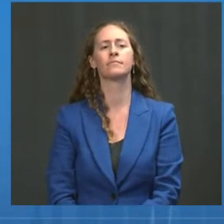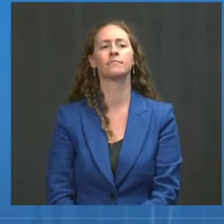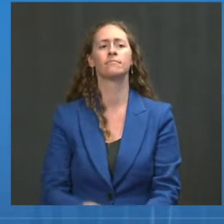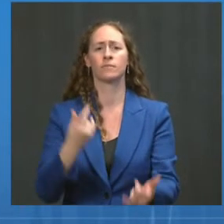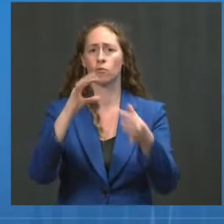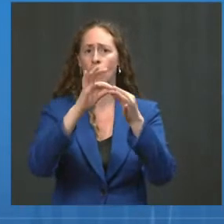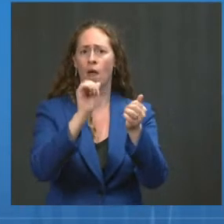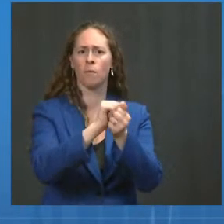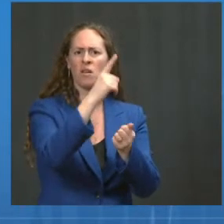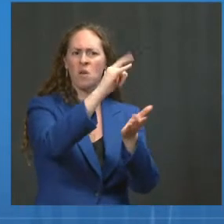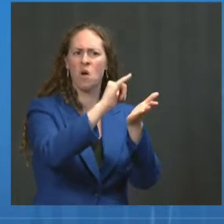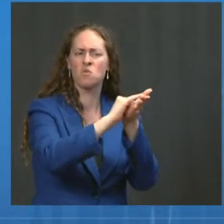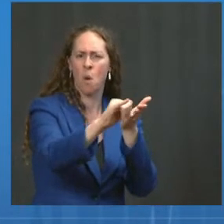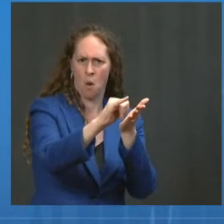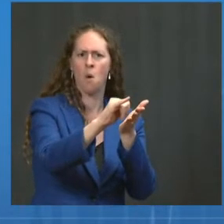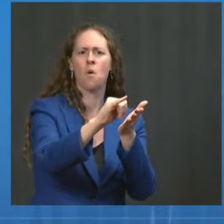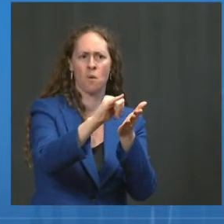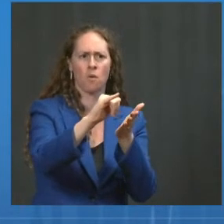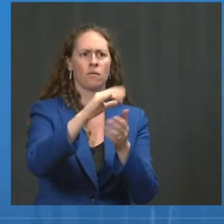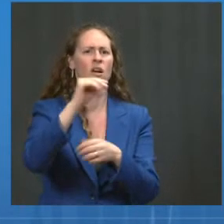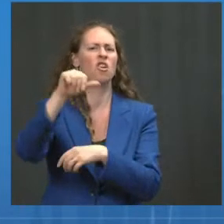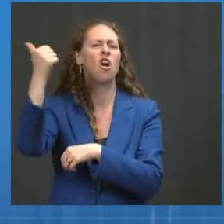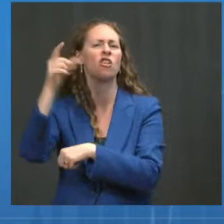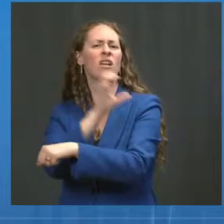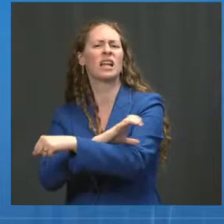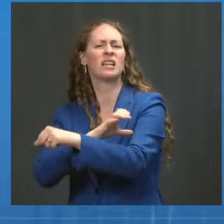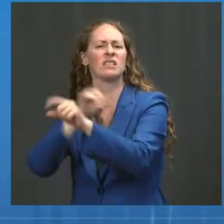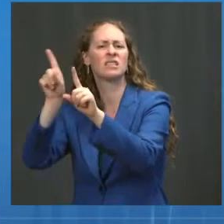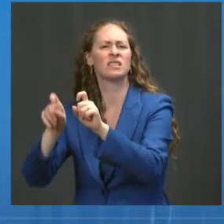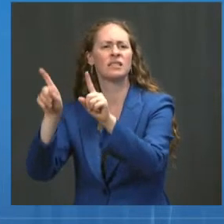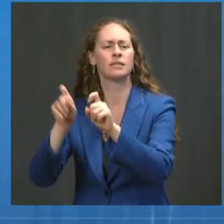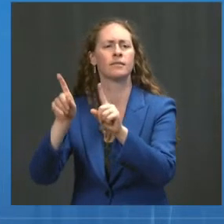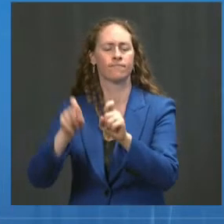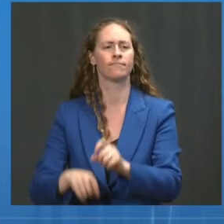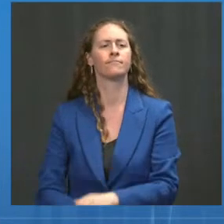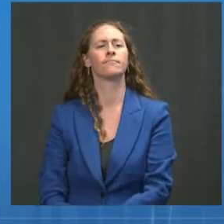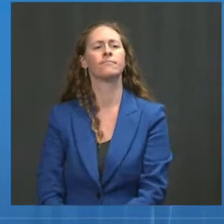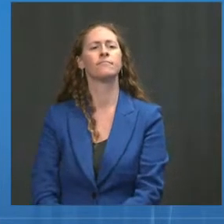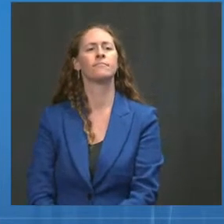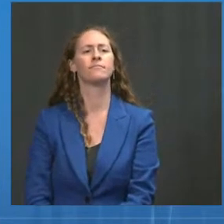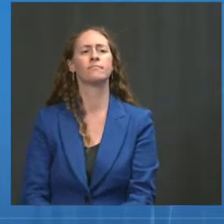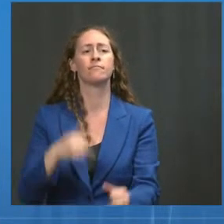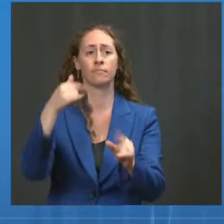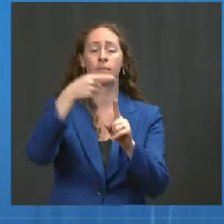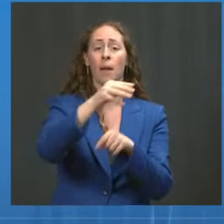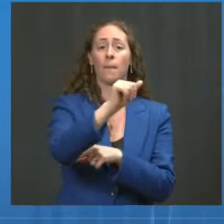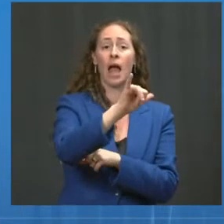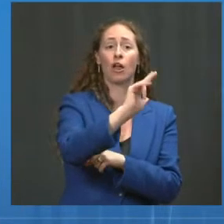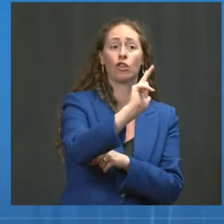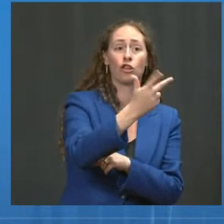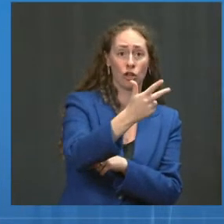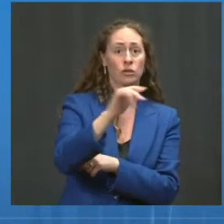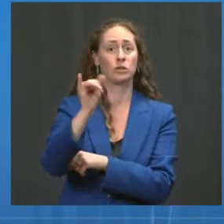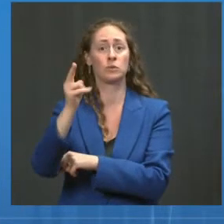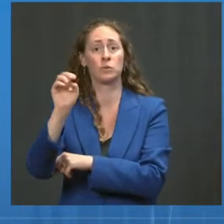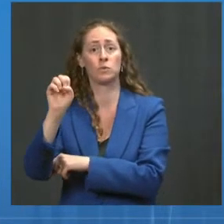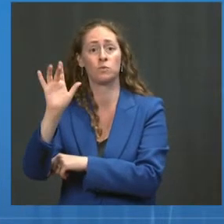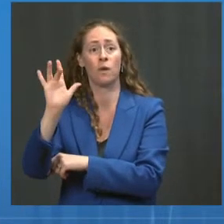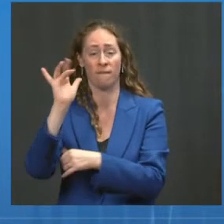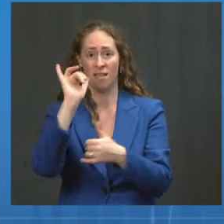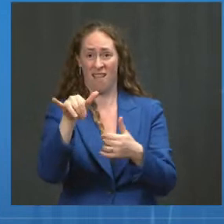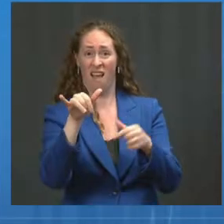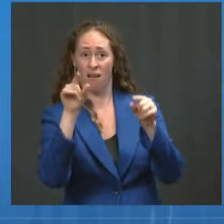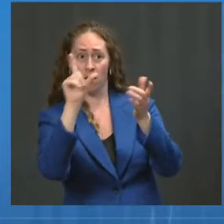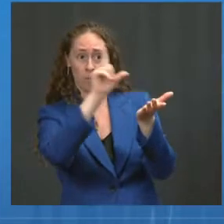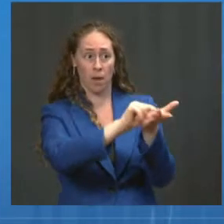from the Mayo Clinic. From May 3rd through July 25th, New York examined COVID-19 tests and linked them to